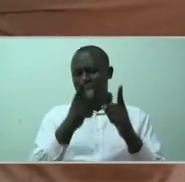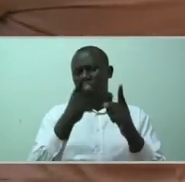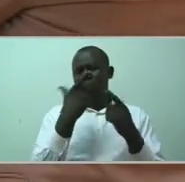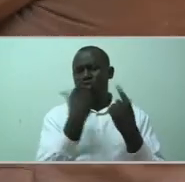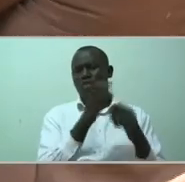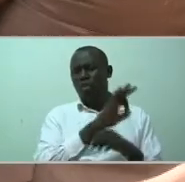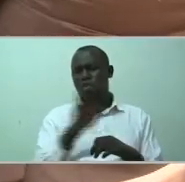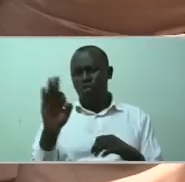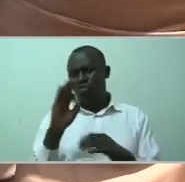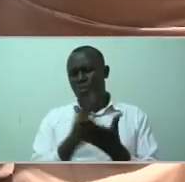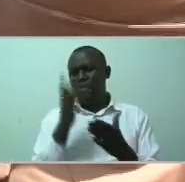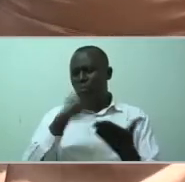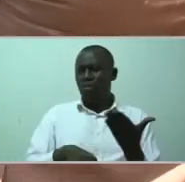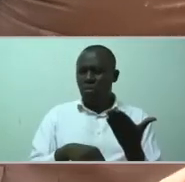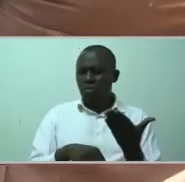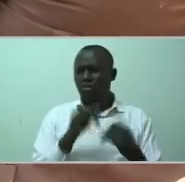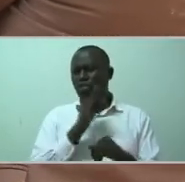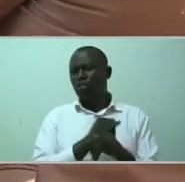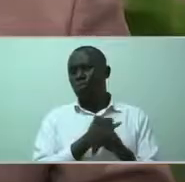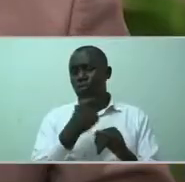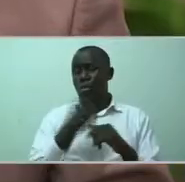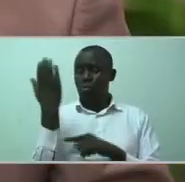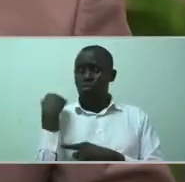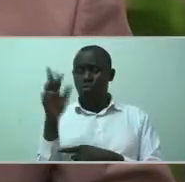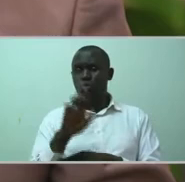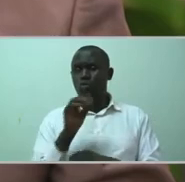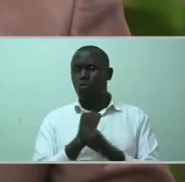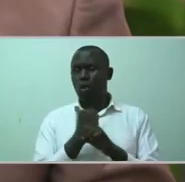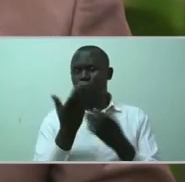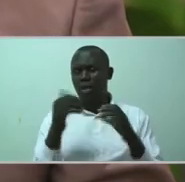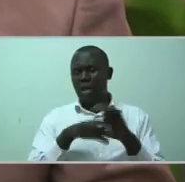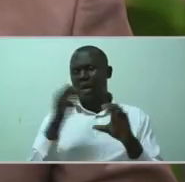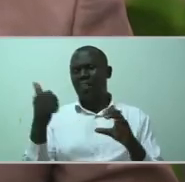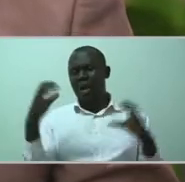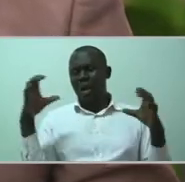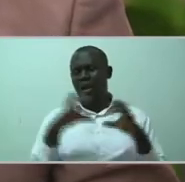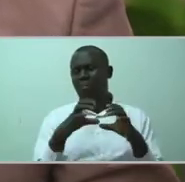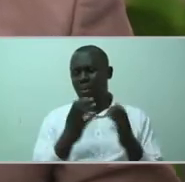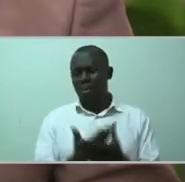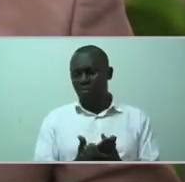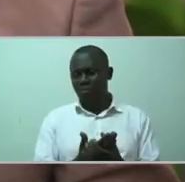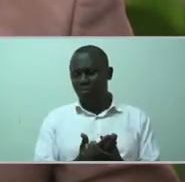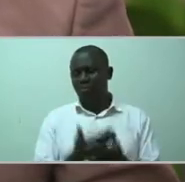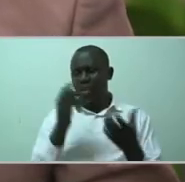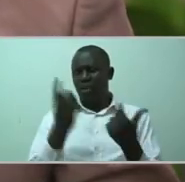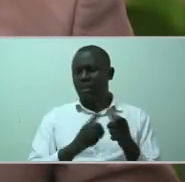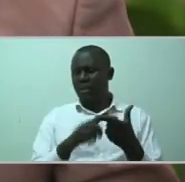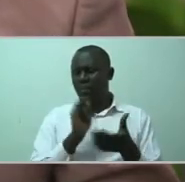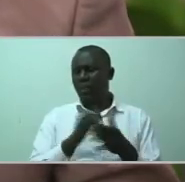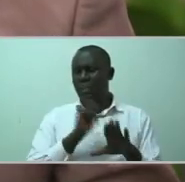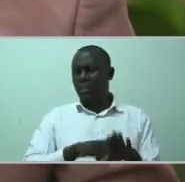jobs. I used to work at a certain company and I was